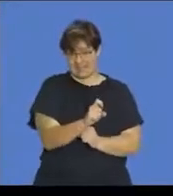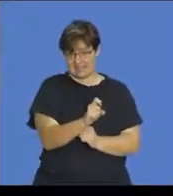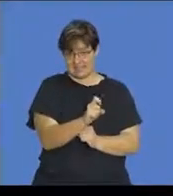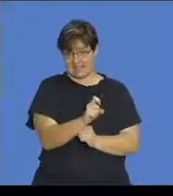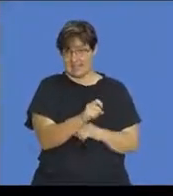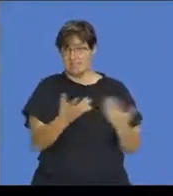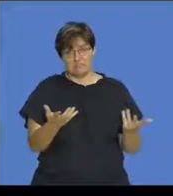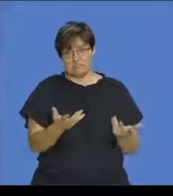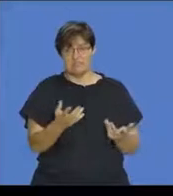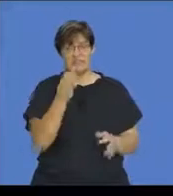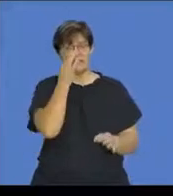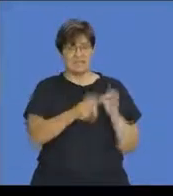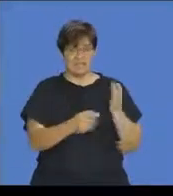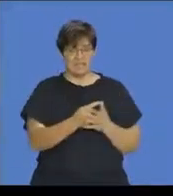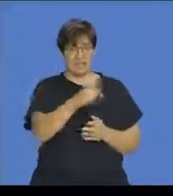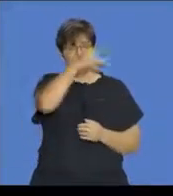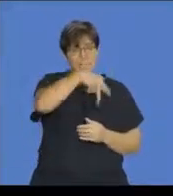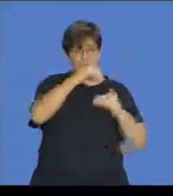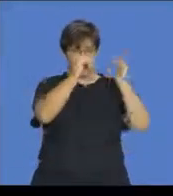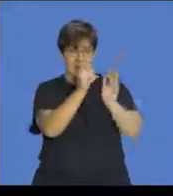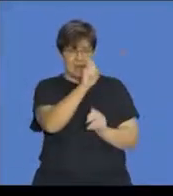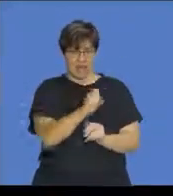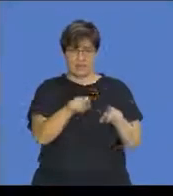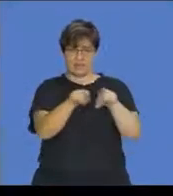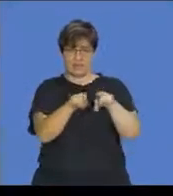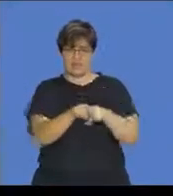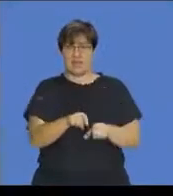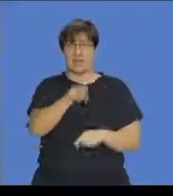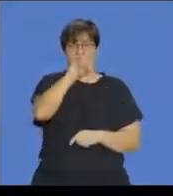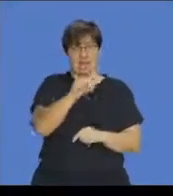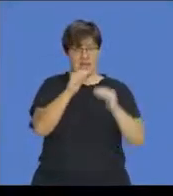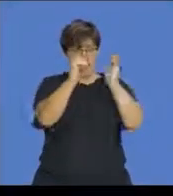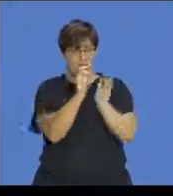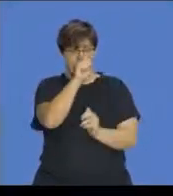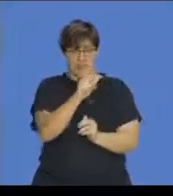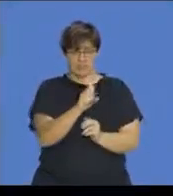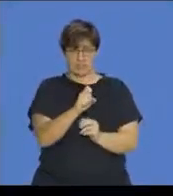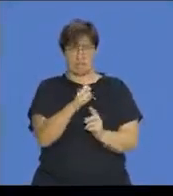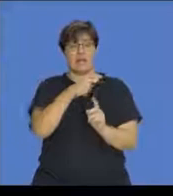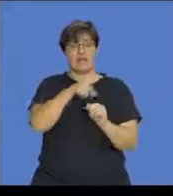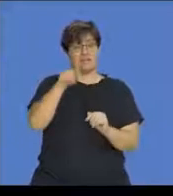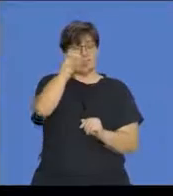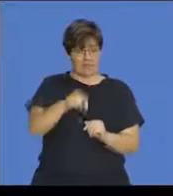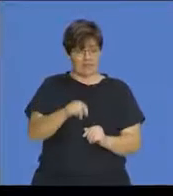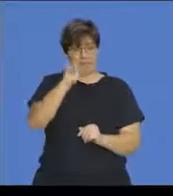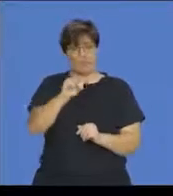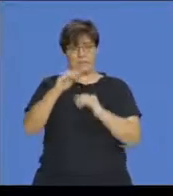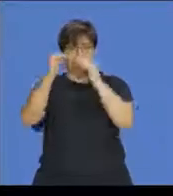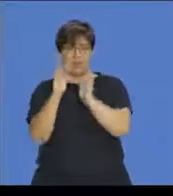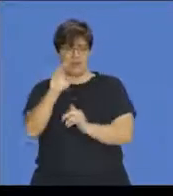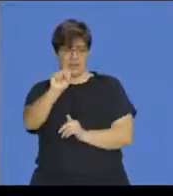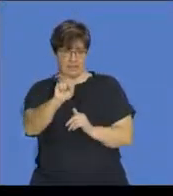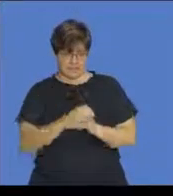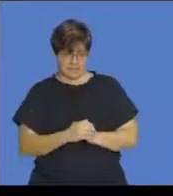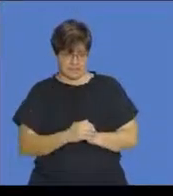place is simply this fraction. It's the number divided by the total number in the sample space. Just to be aware that